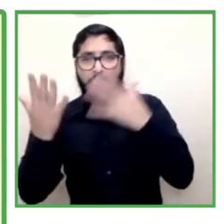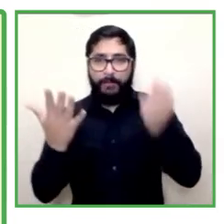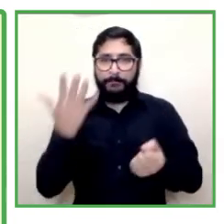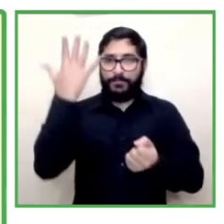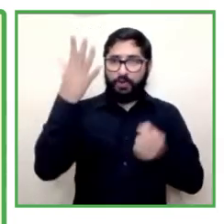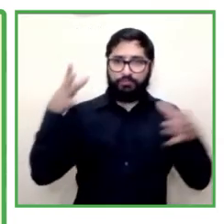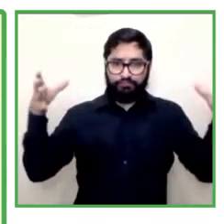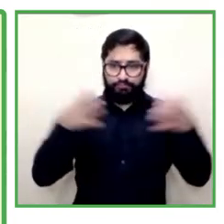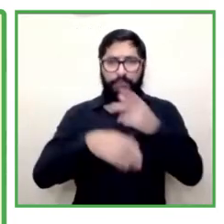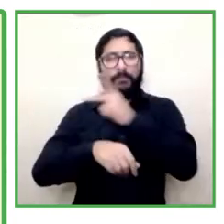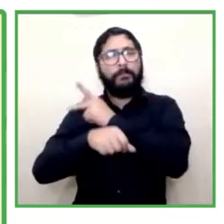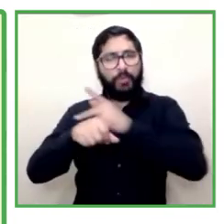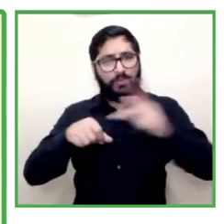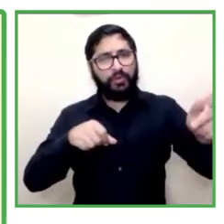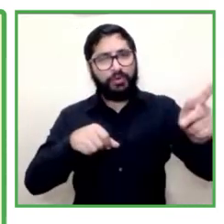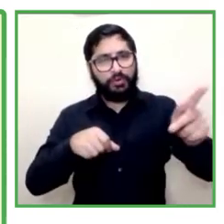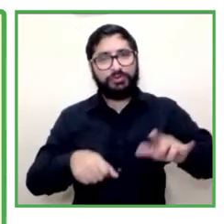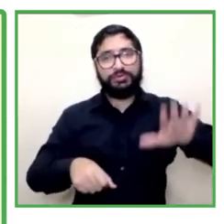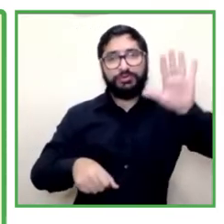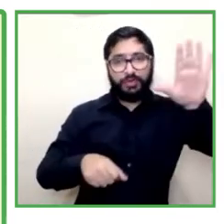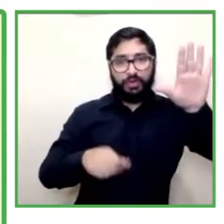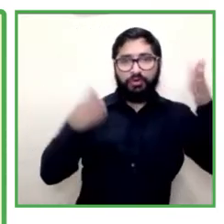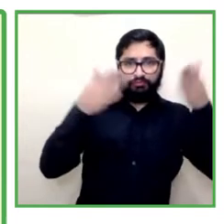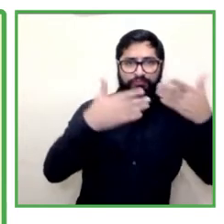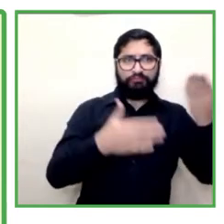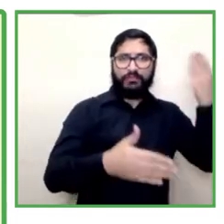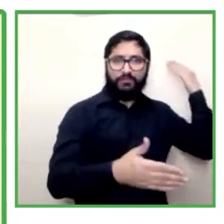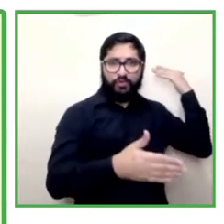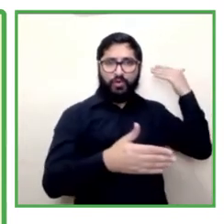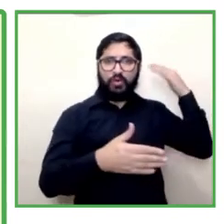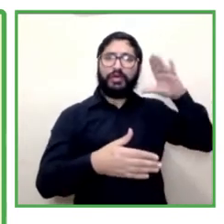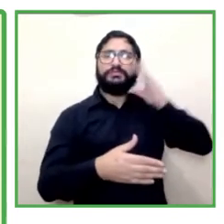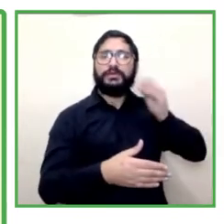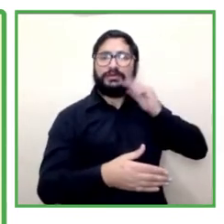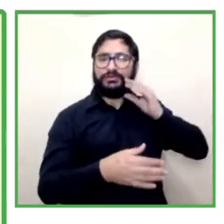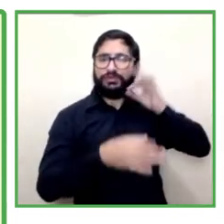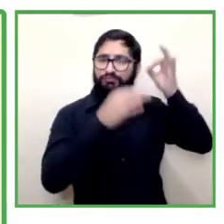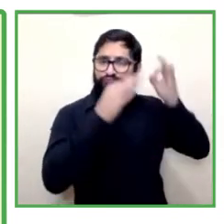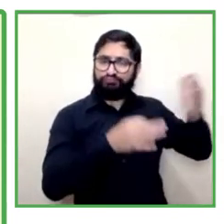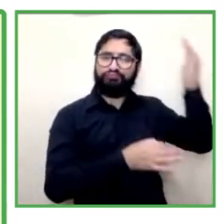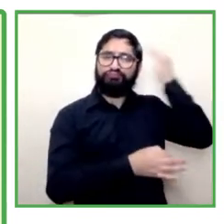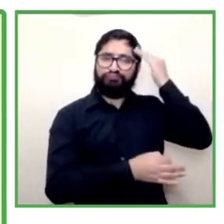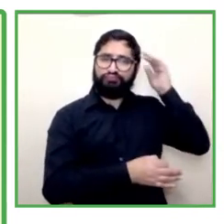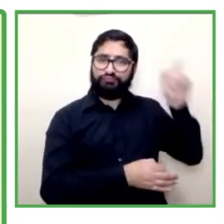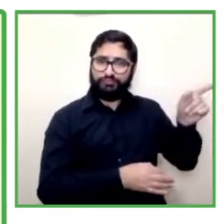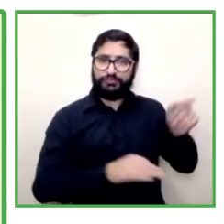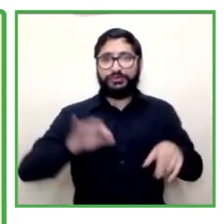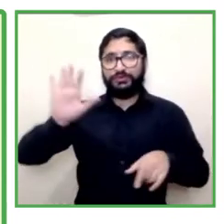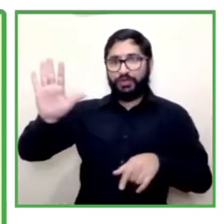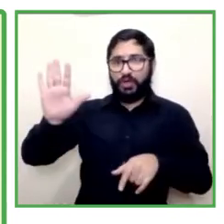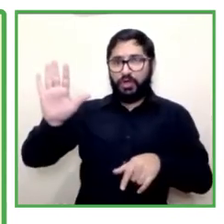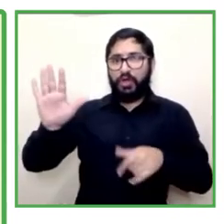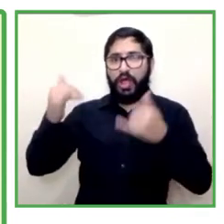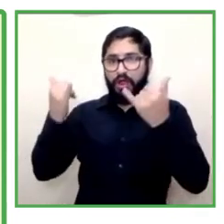five users or former users but there are also five organizations for of civil society